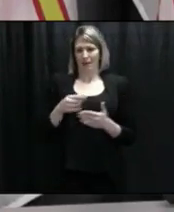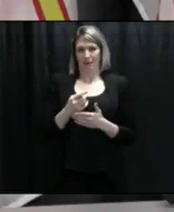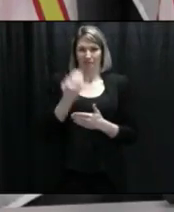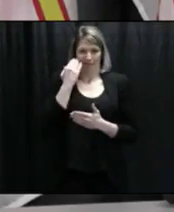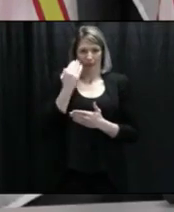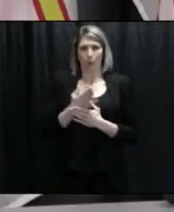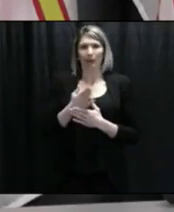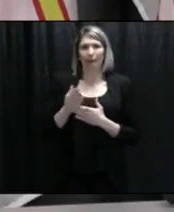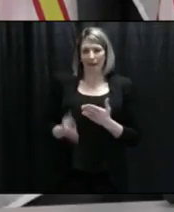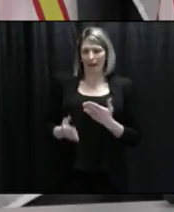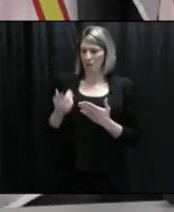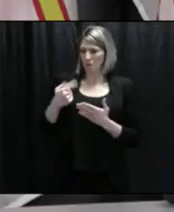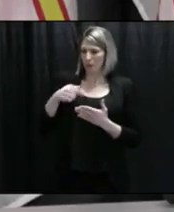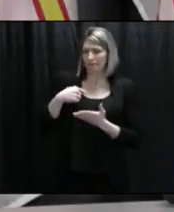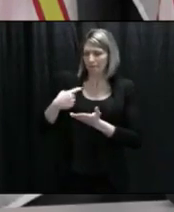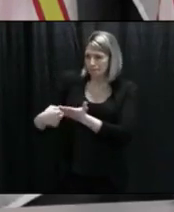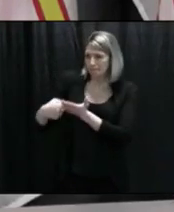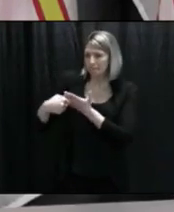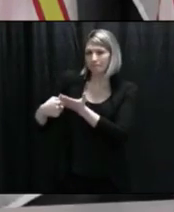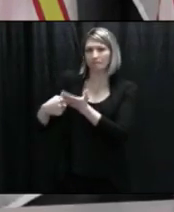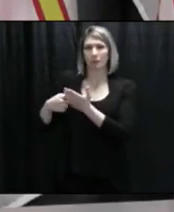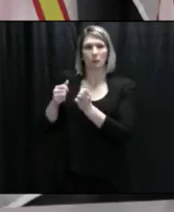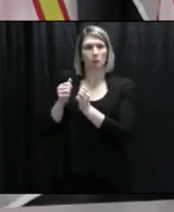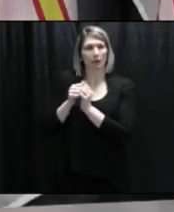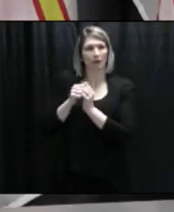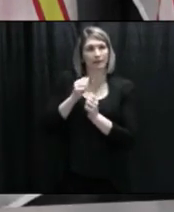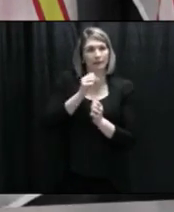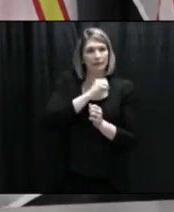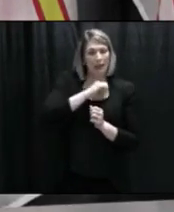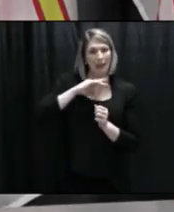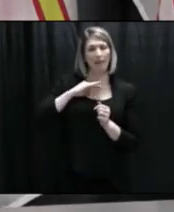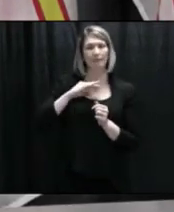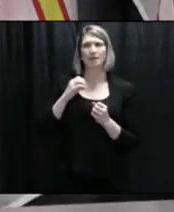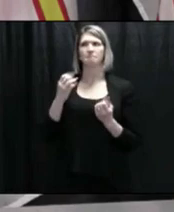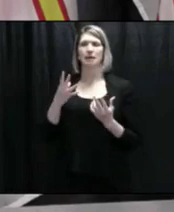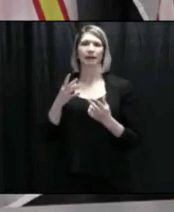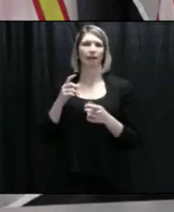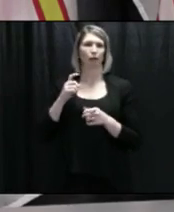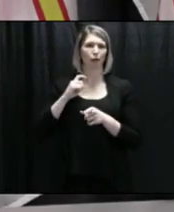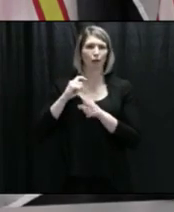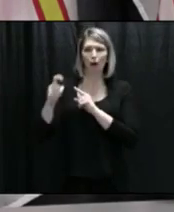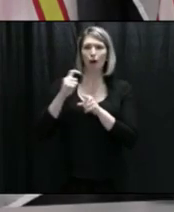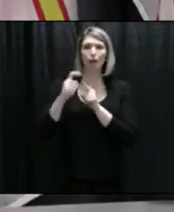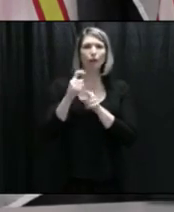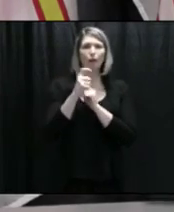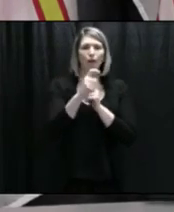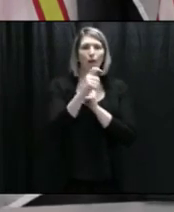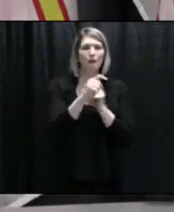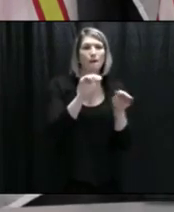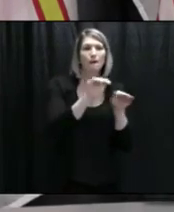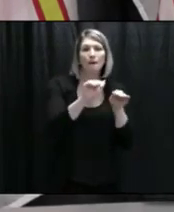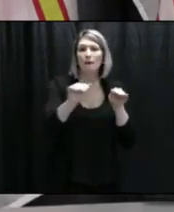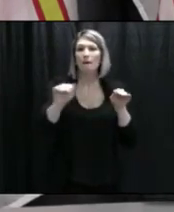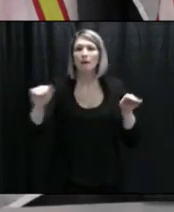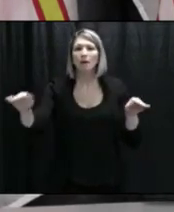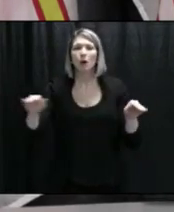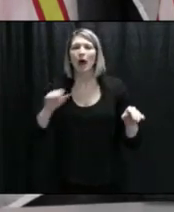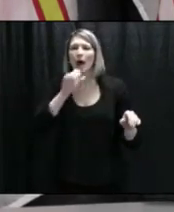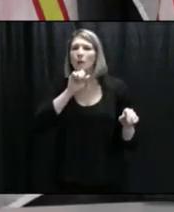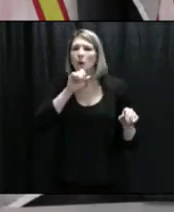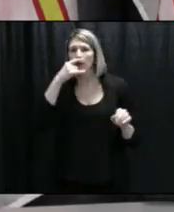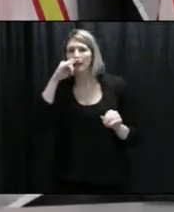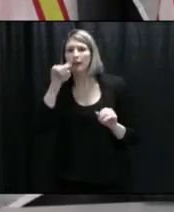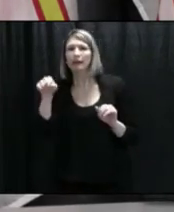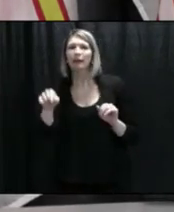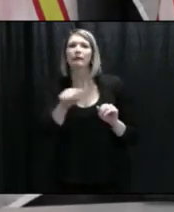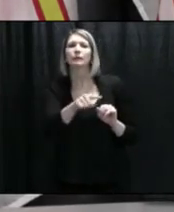with, obviously, those individuals. There have been a lot of calls that's been made reaching out, you know, determining age and what would the requirement